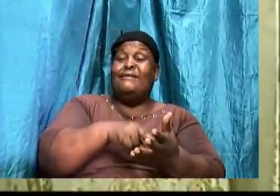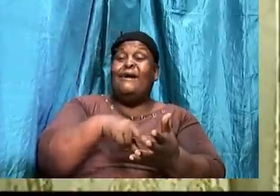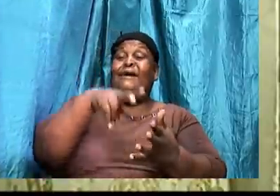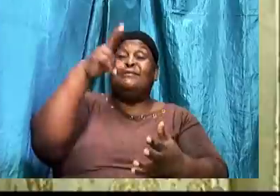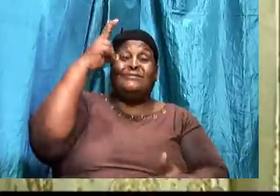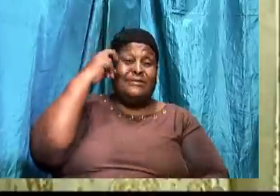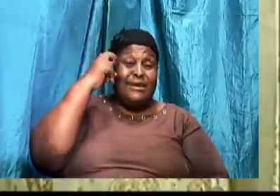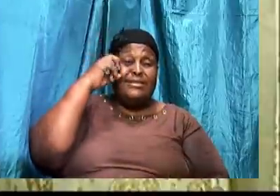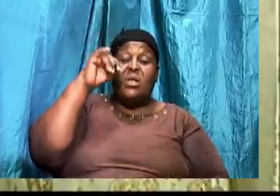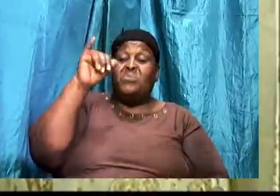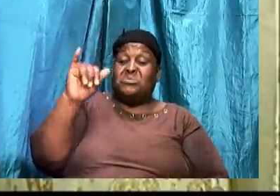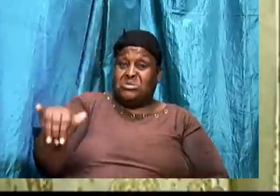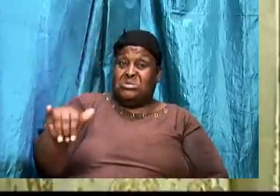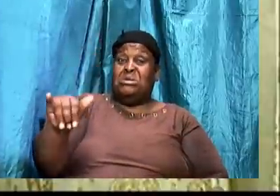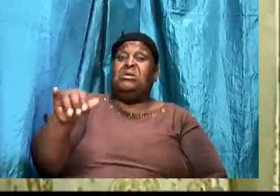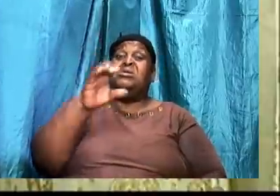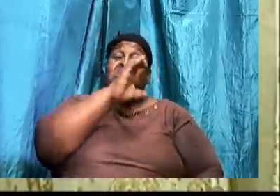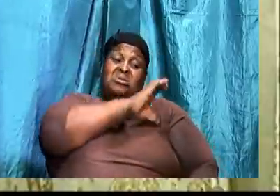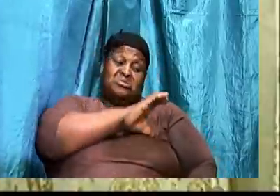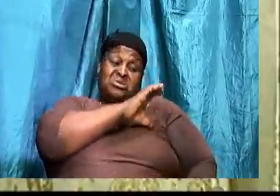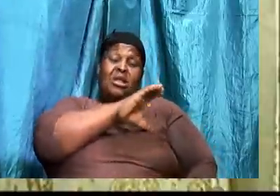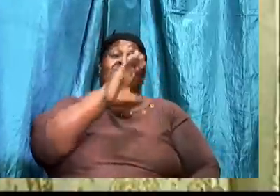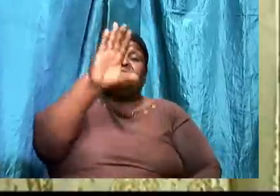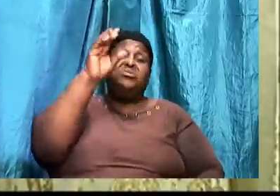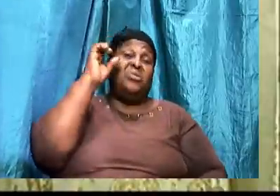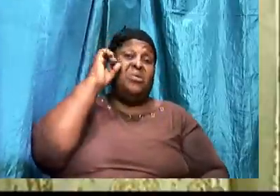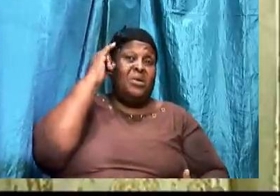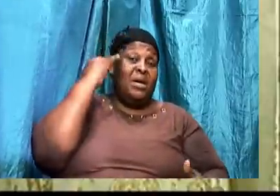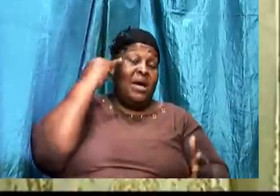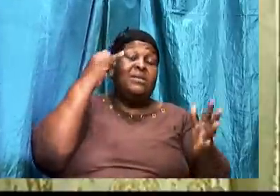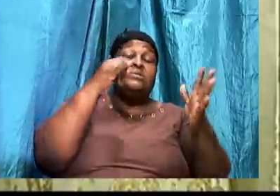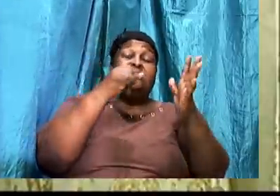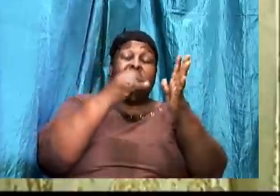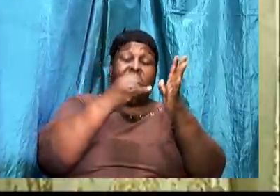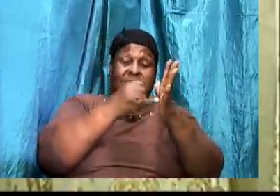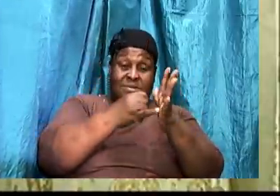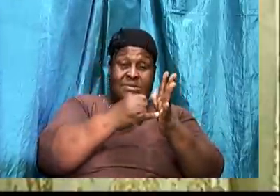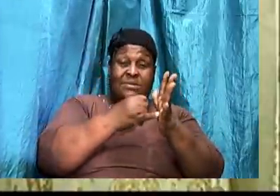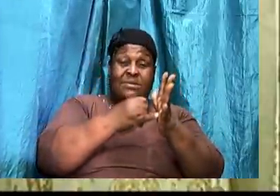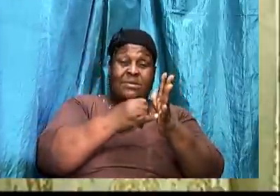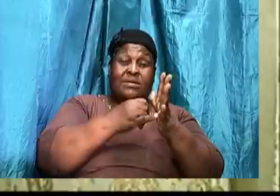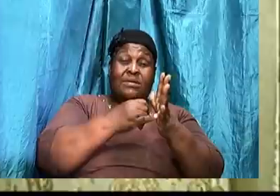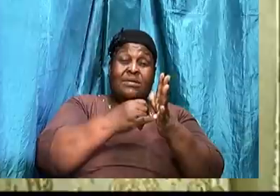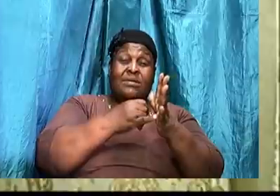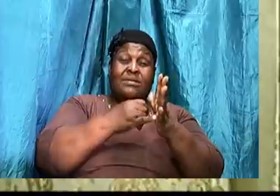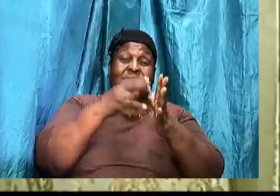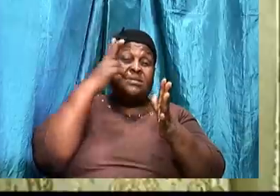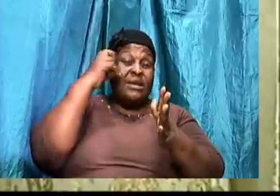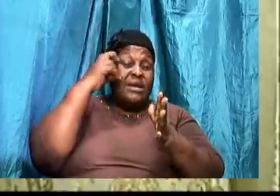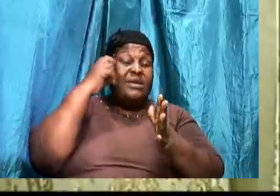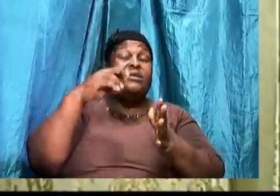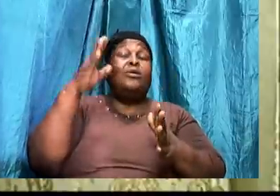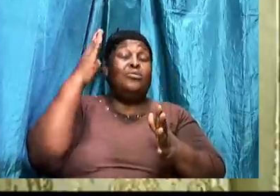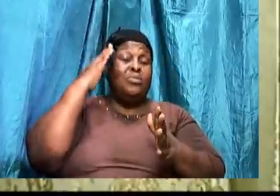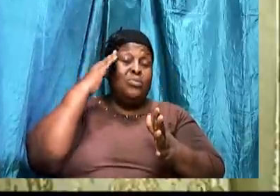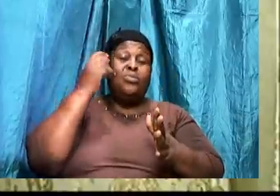still. Challenge your identity. He knew who Jesus Christ was. But yet still he tried to challenge.